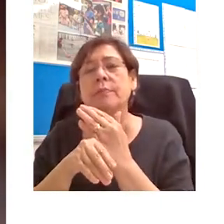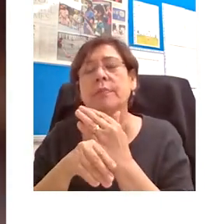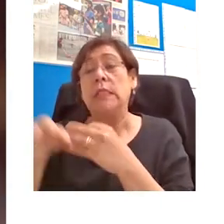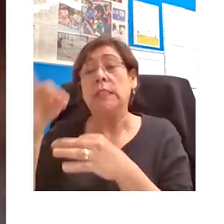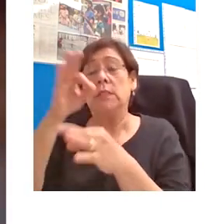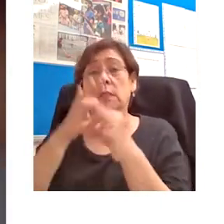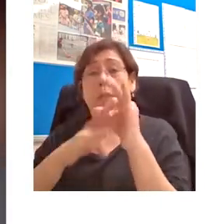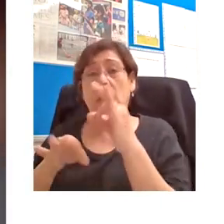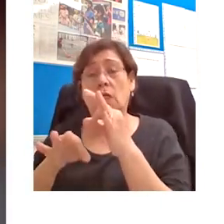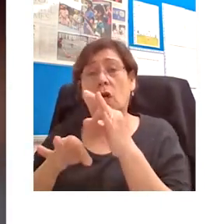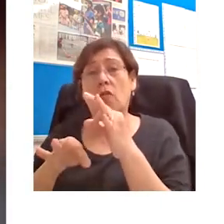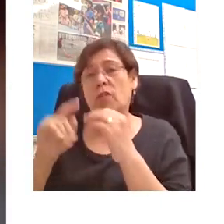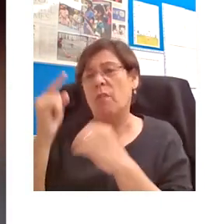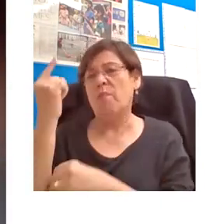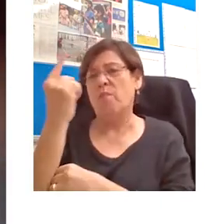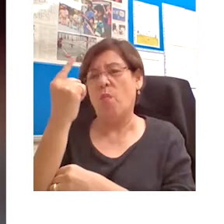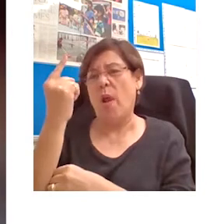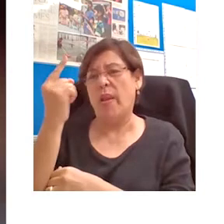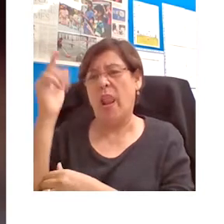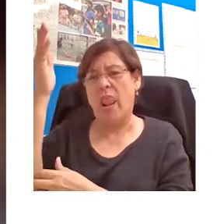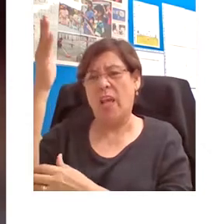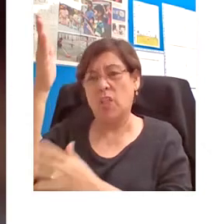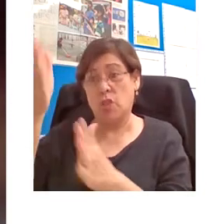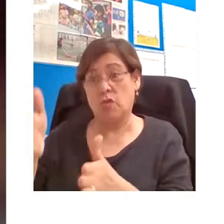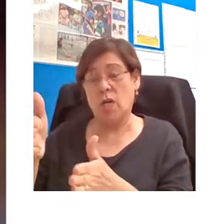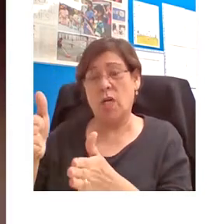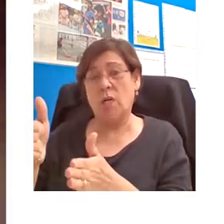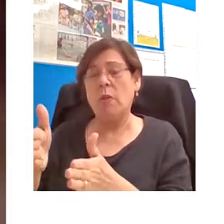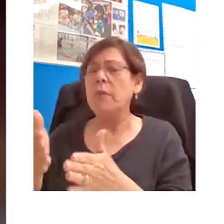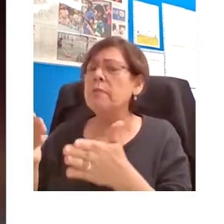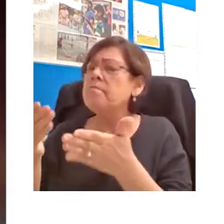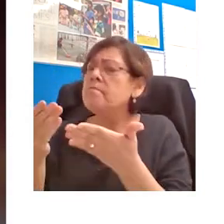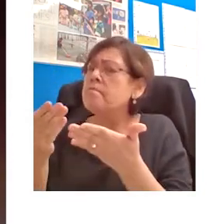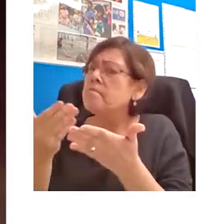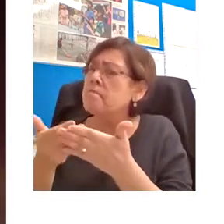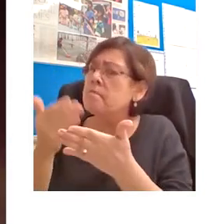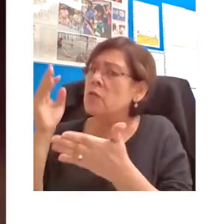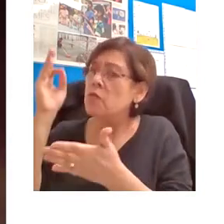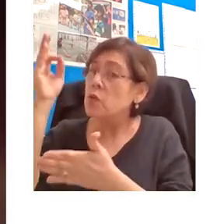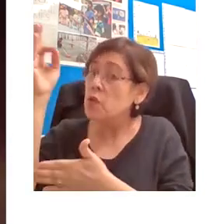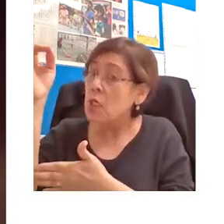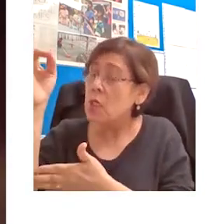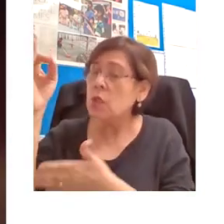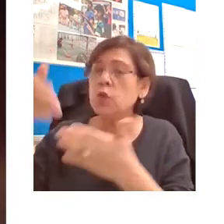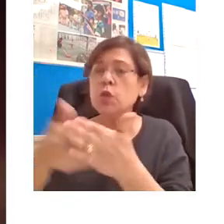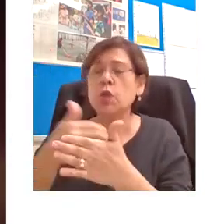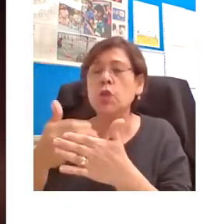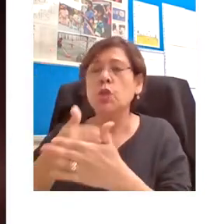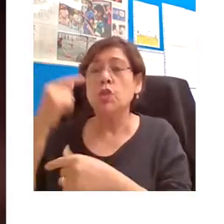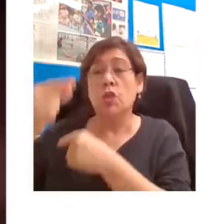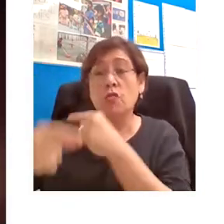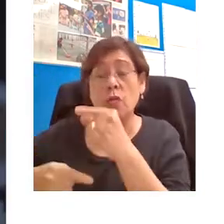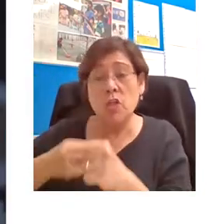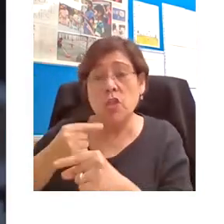lone lecturer, in the near future I believe we will see new generations of educational materials being created by